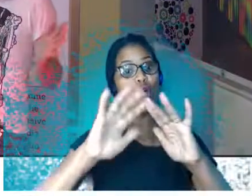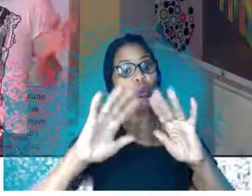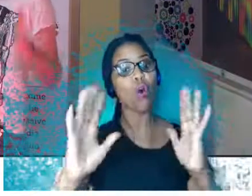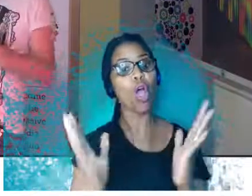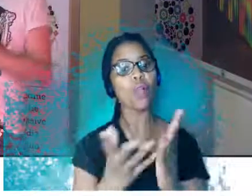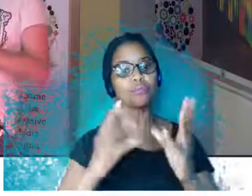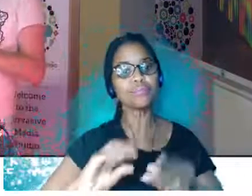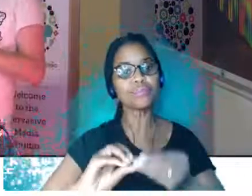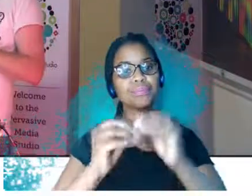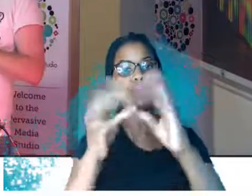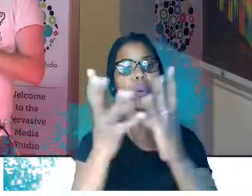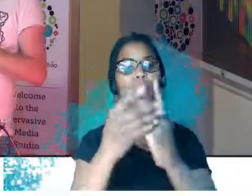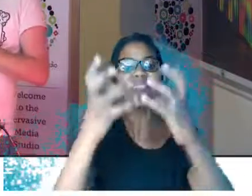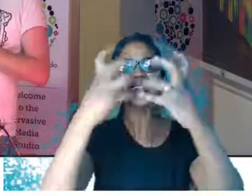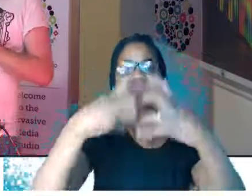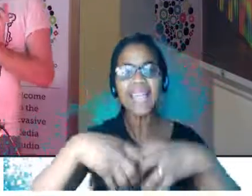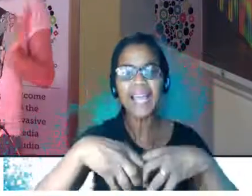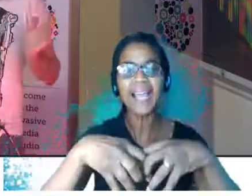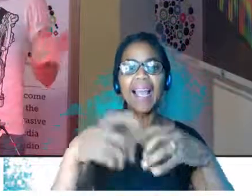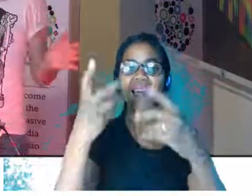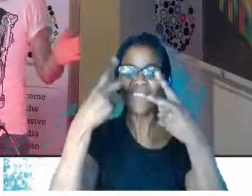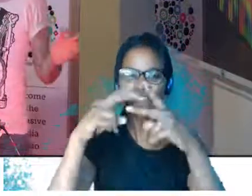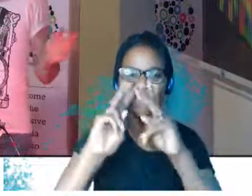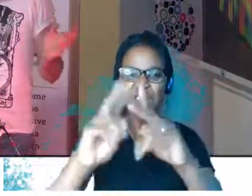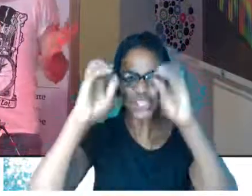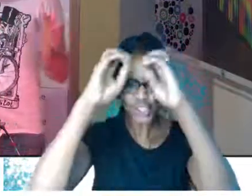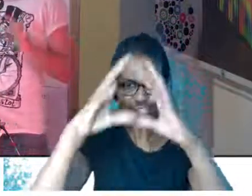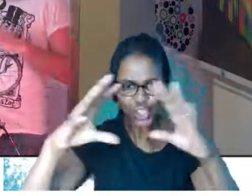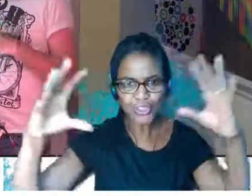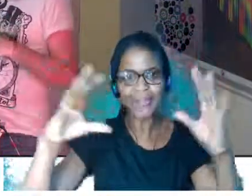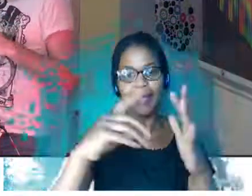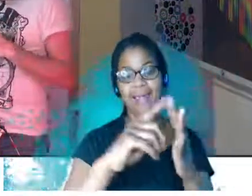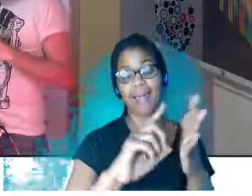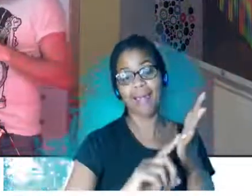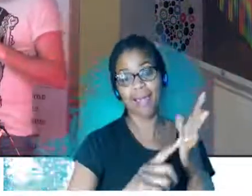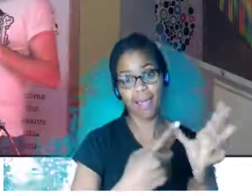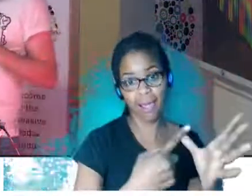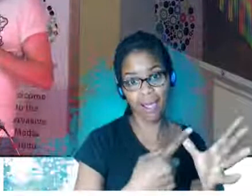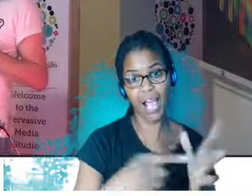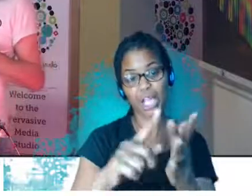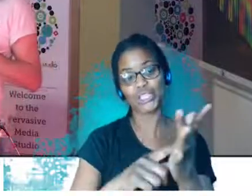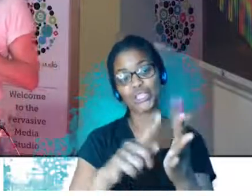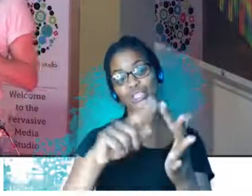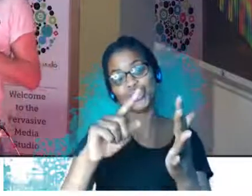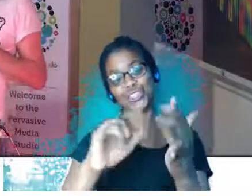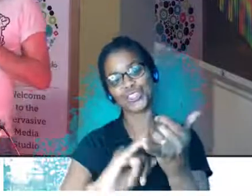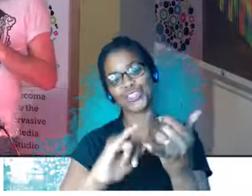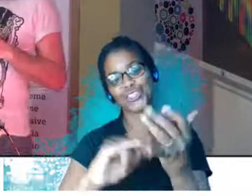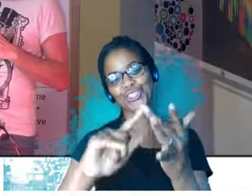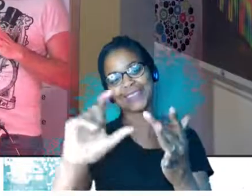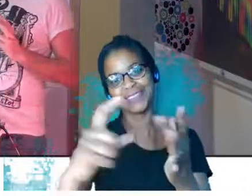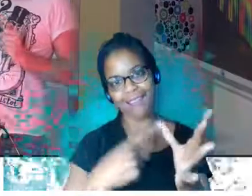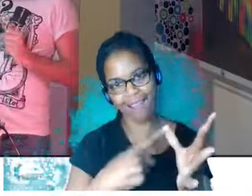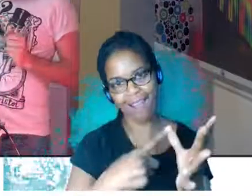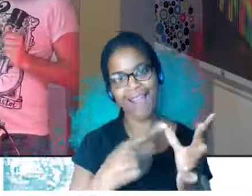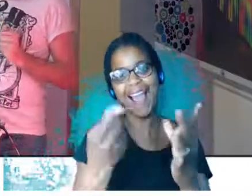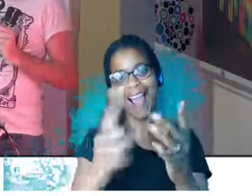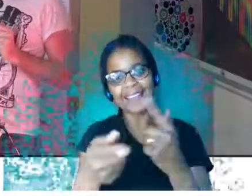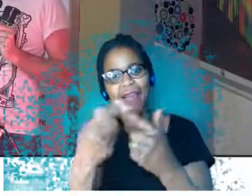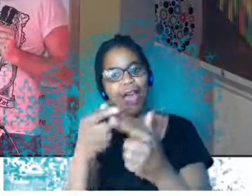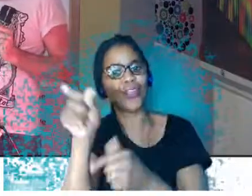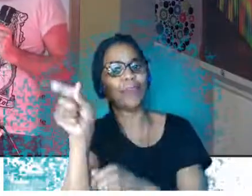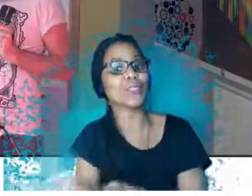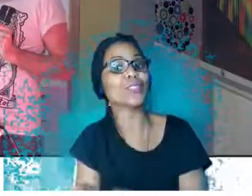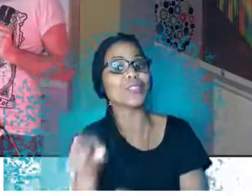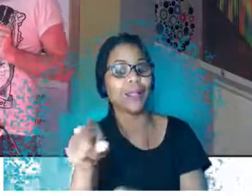visionary Brian Haldaya and illustrator Jessica Rosas. Ella is going to share that world with us, where she will eventually host new shows,